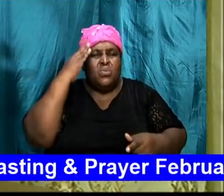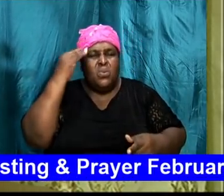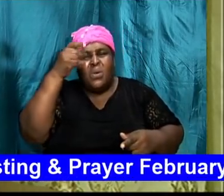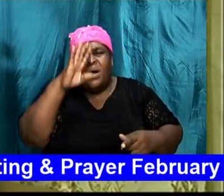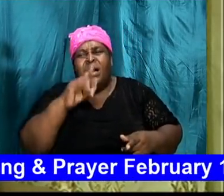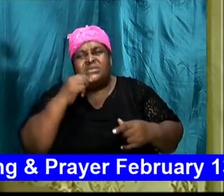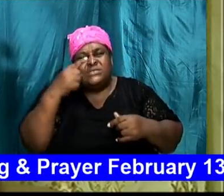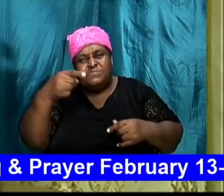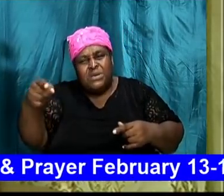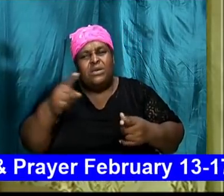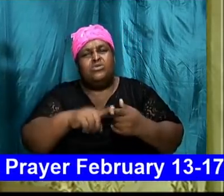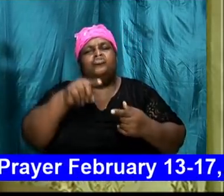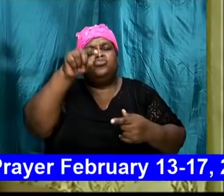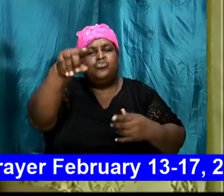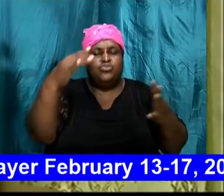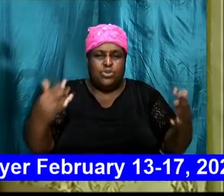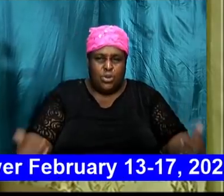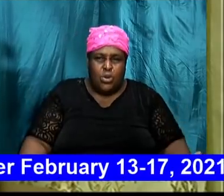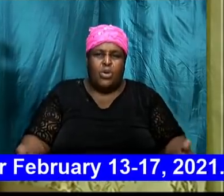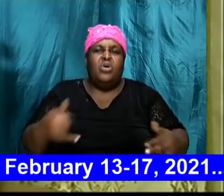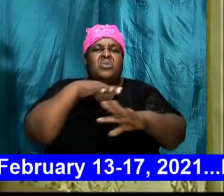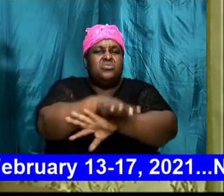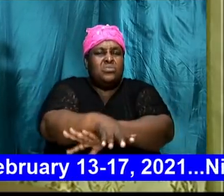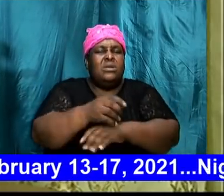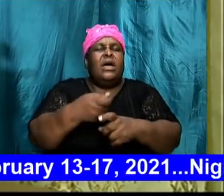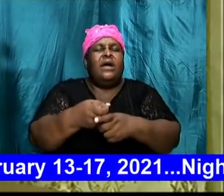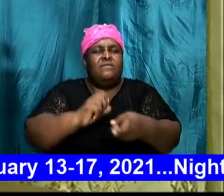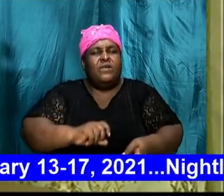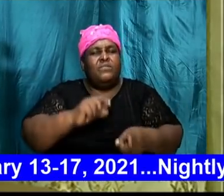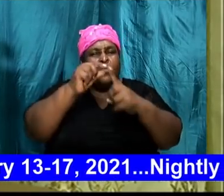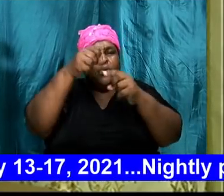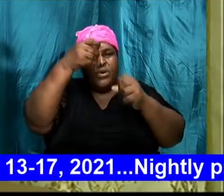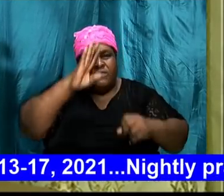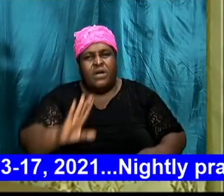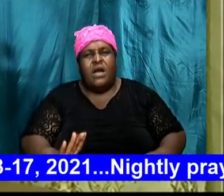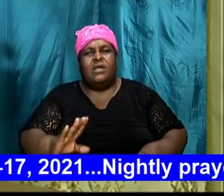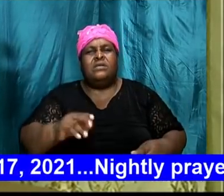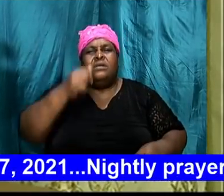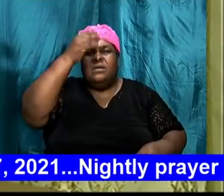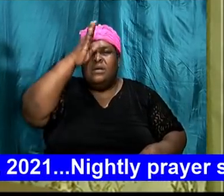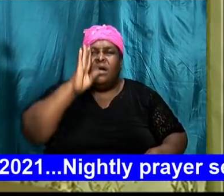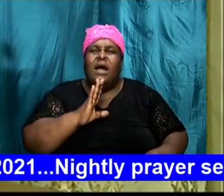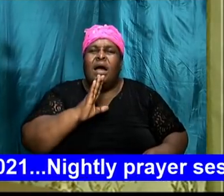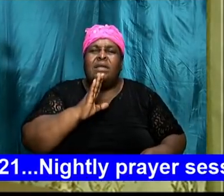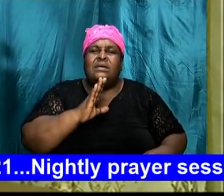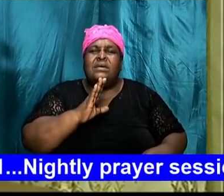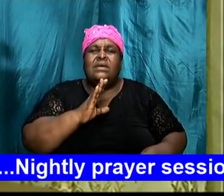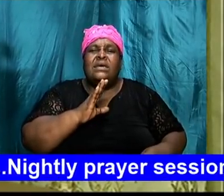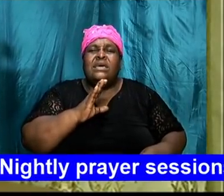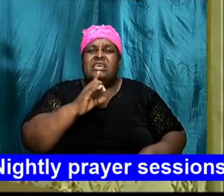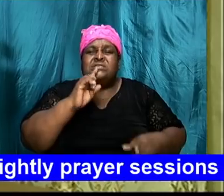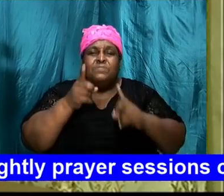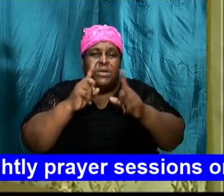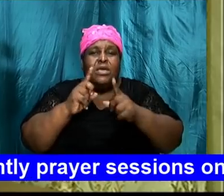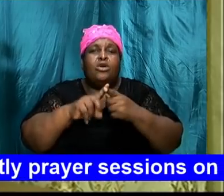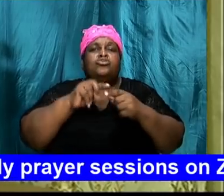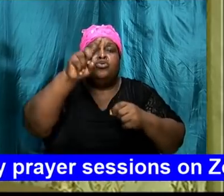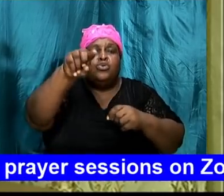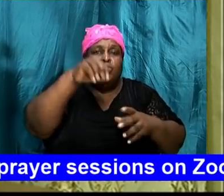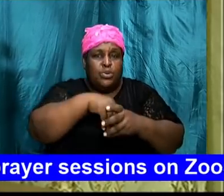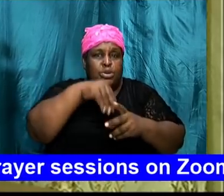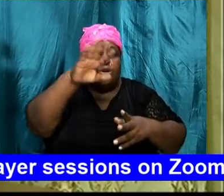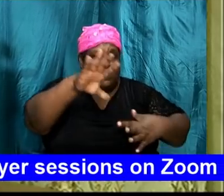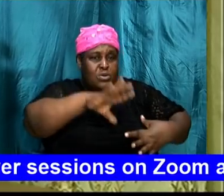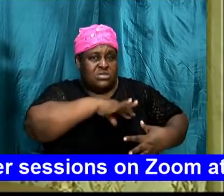know that tonight from the word of God God has been has confirmed what is in your spirit what